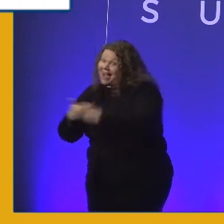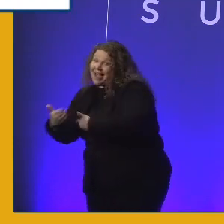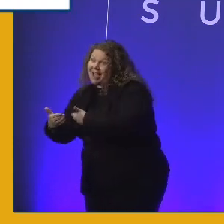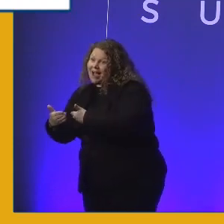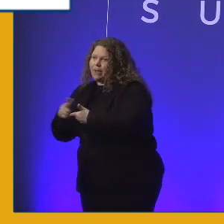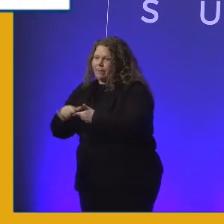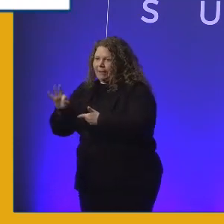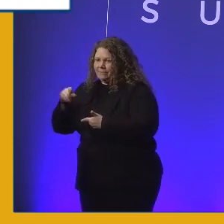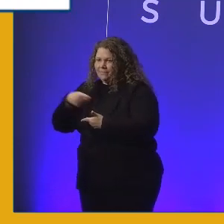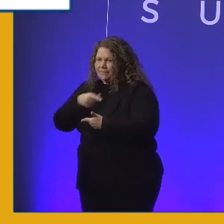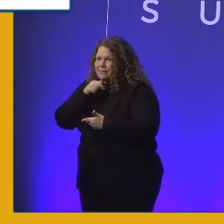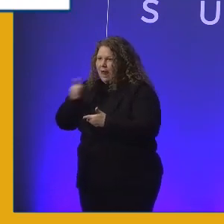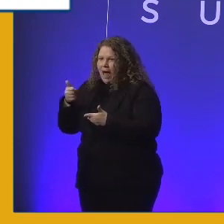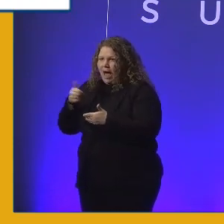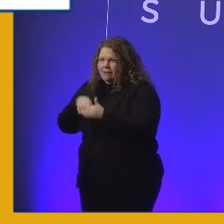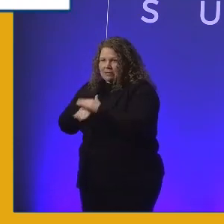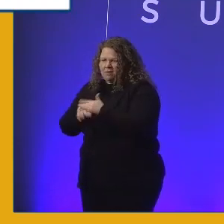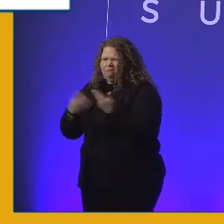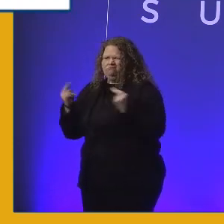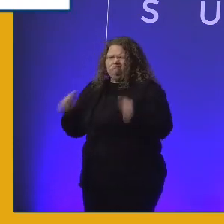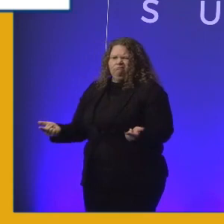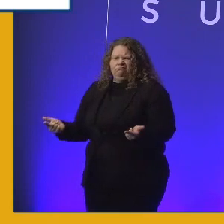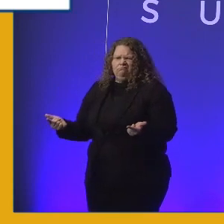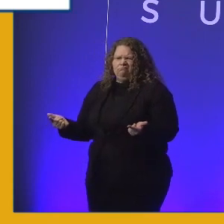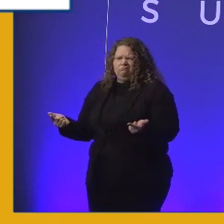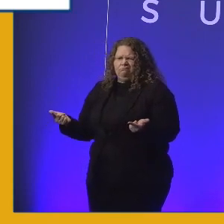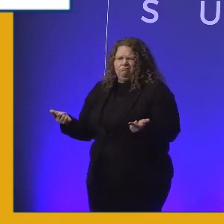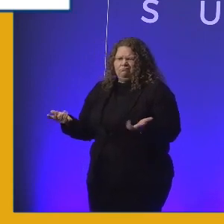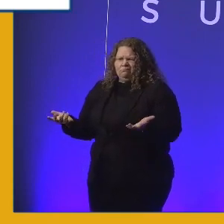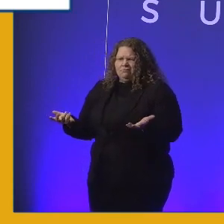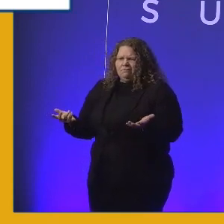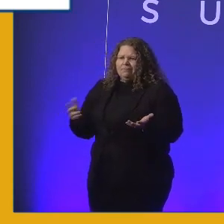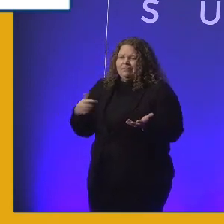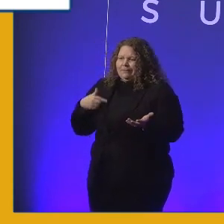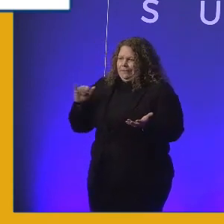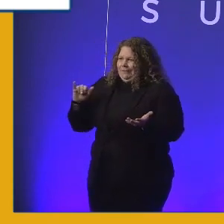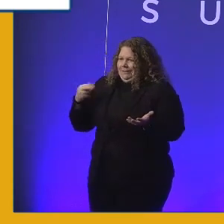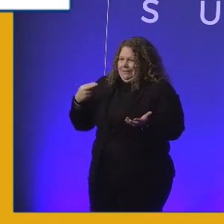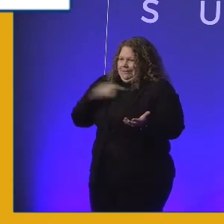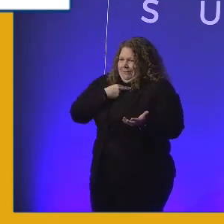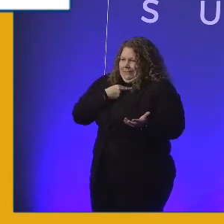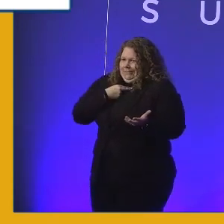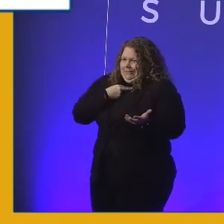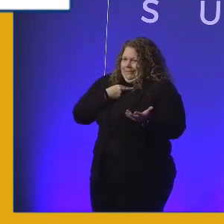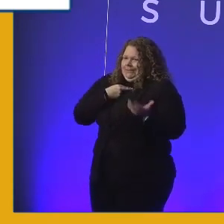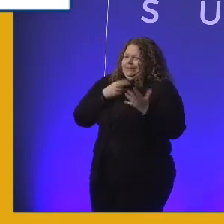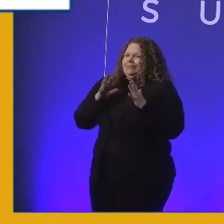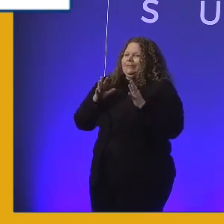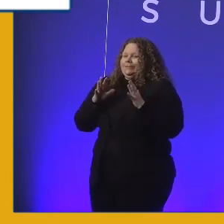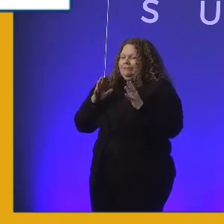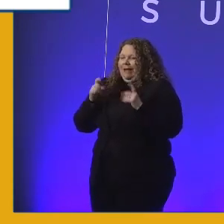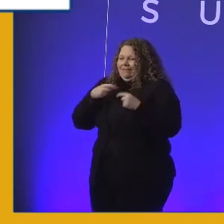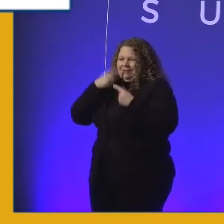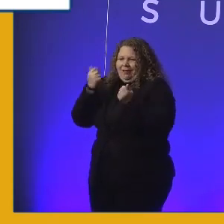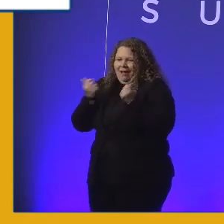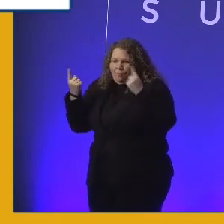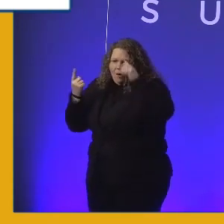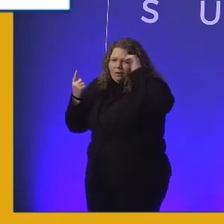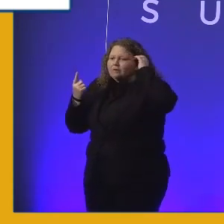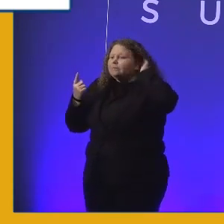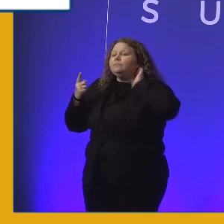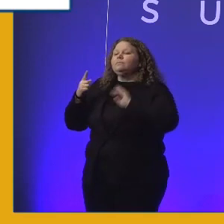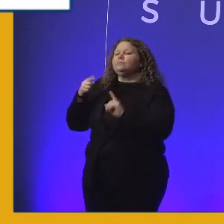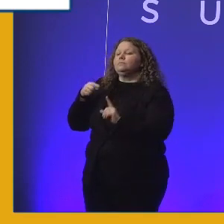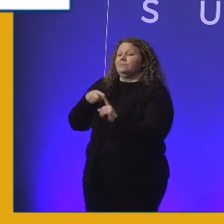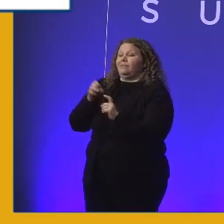accessibility on a non-accessible platform. Happy to help anyone who comes across this. When you meet some of the people who are responsible for learning, you're going to have to